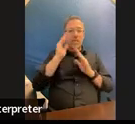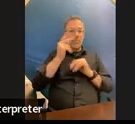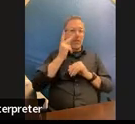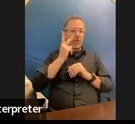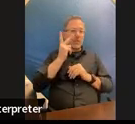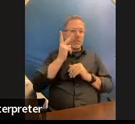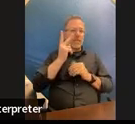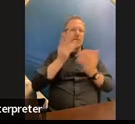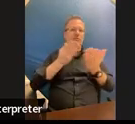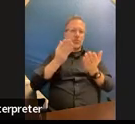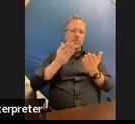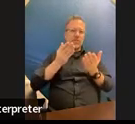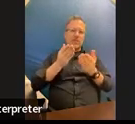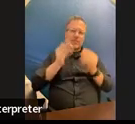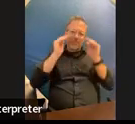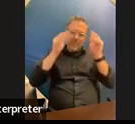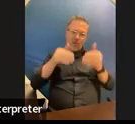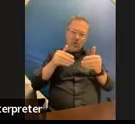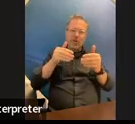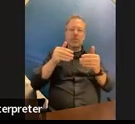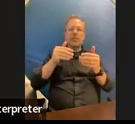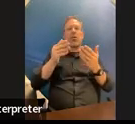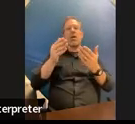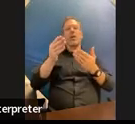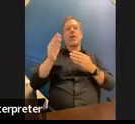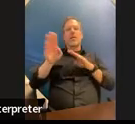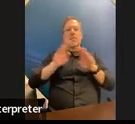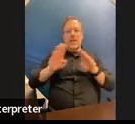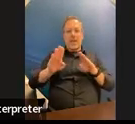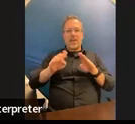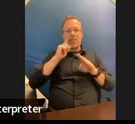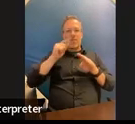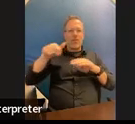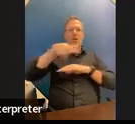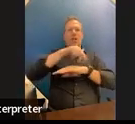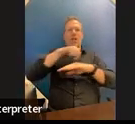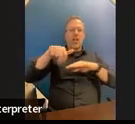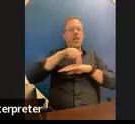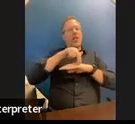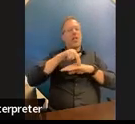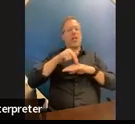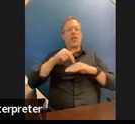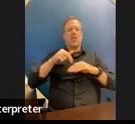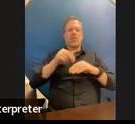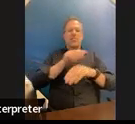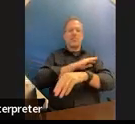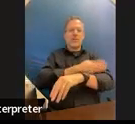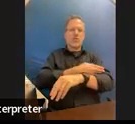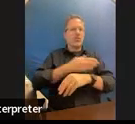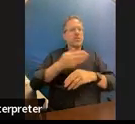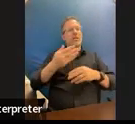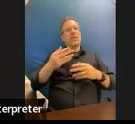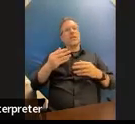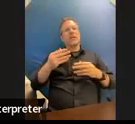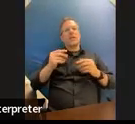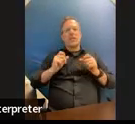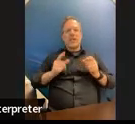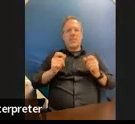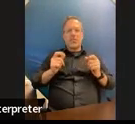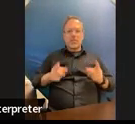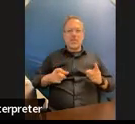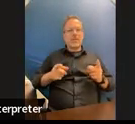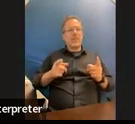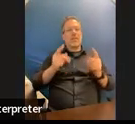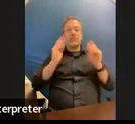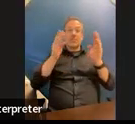addresses behavior attention hyper hyperactivity impulsivity executive function is a big part of adhd so